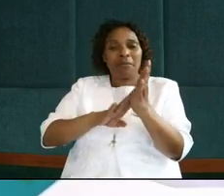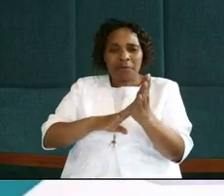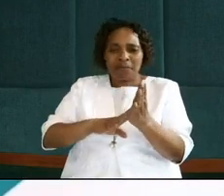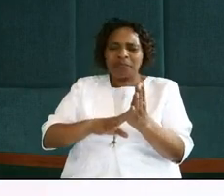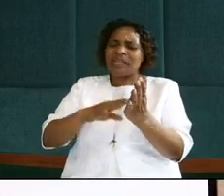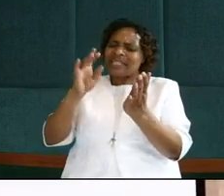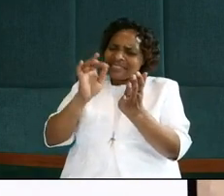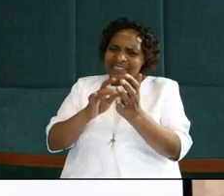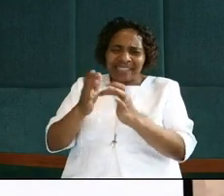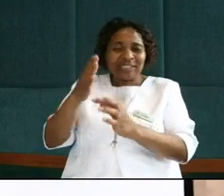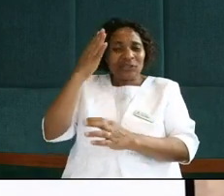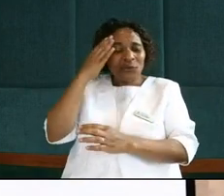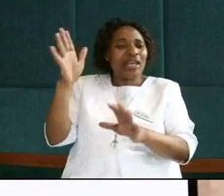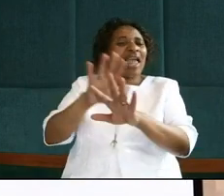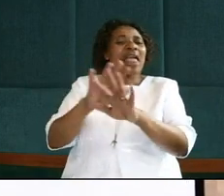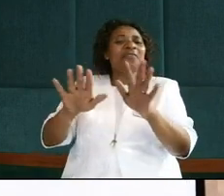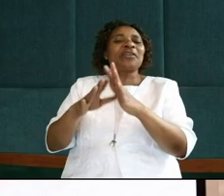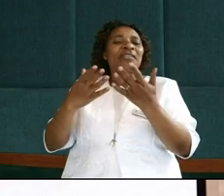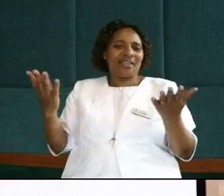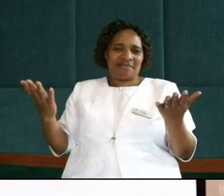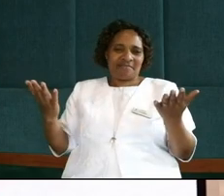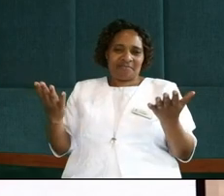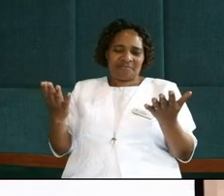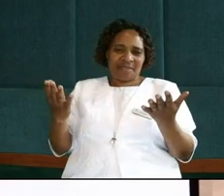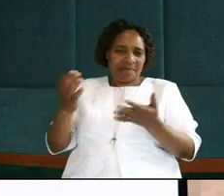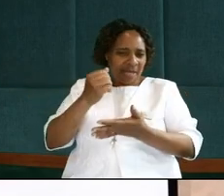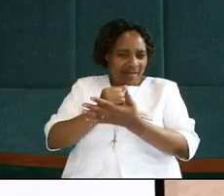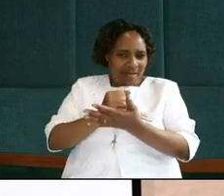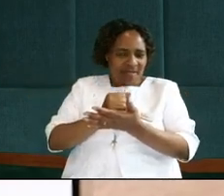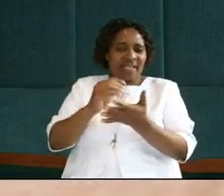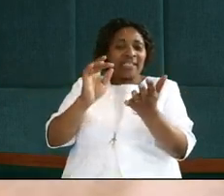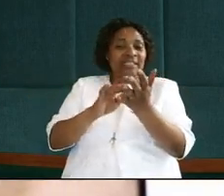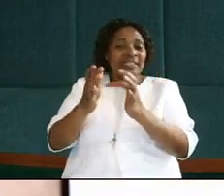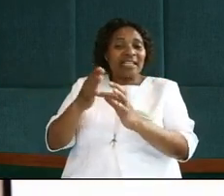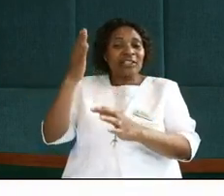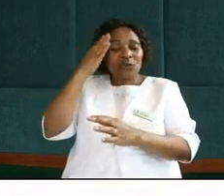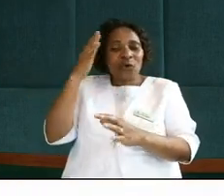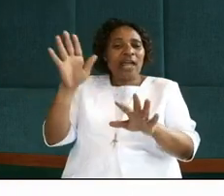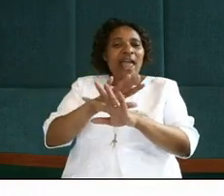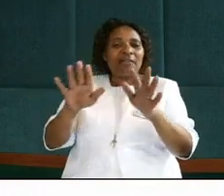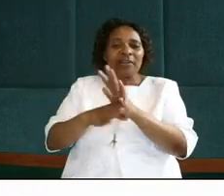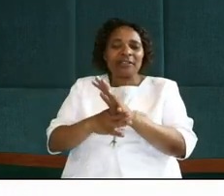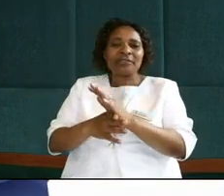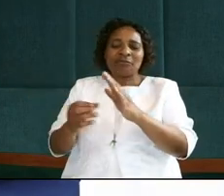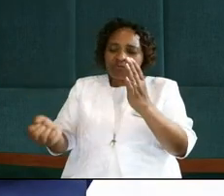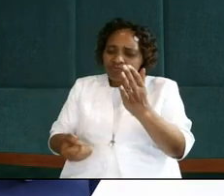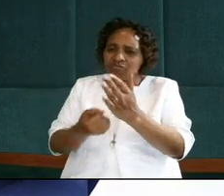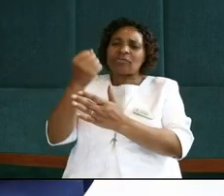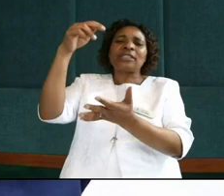knowing the hour, can somebody say amen? Jesus, knowing the hour, he rose from the supper.